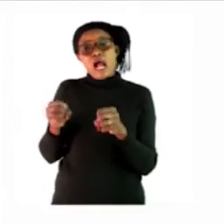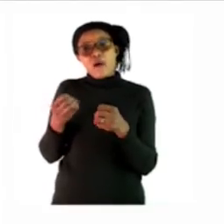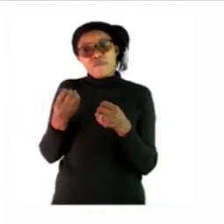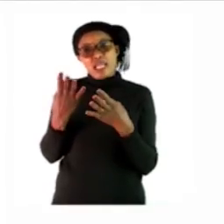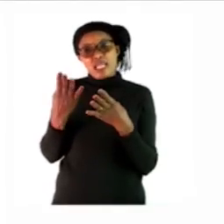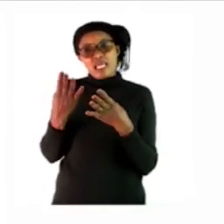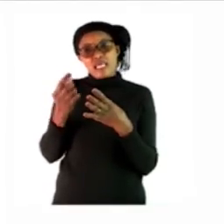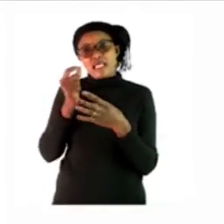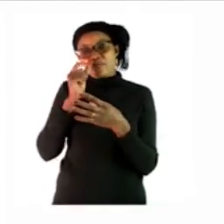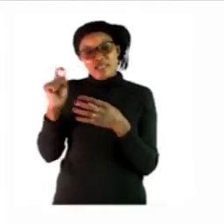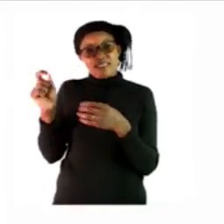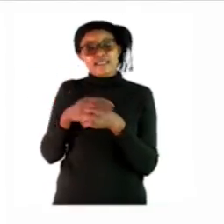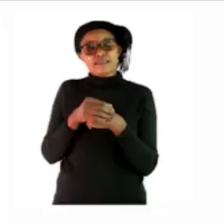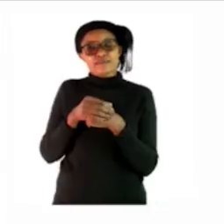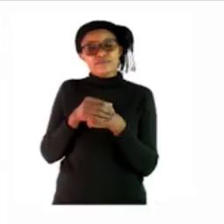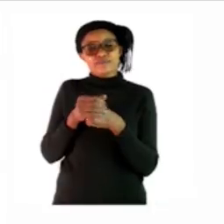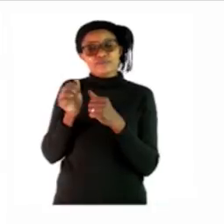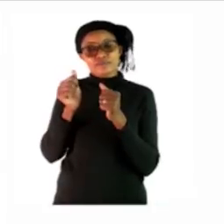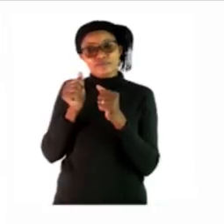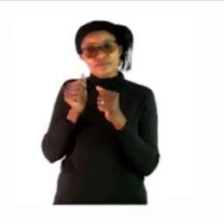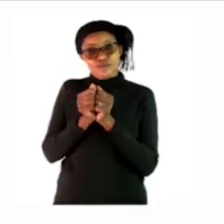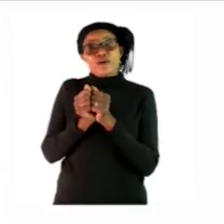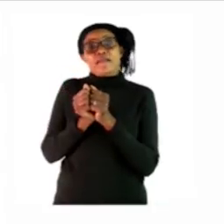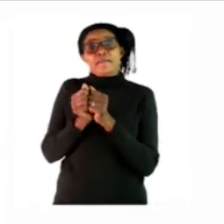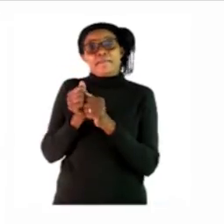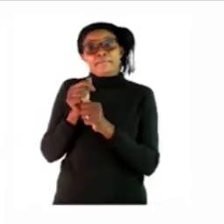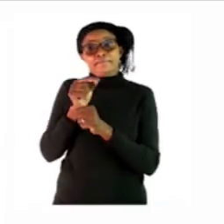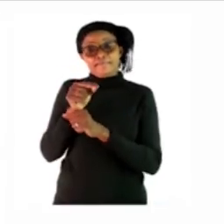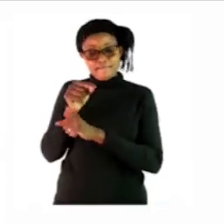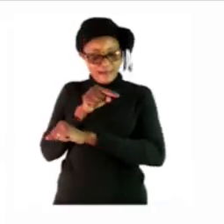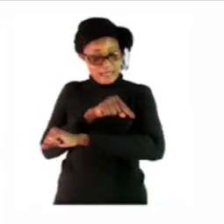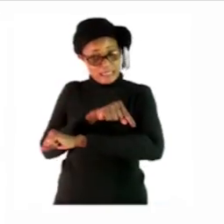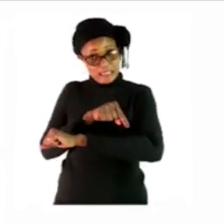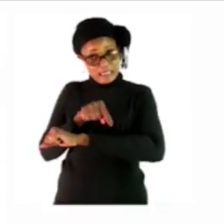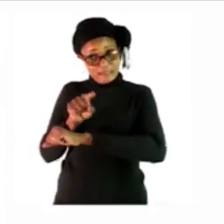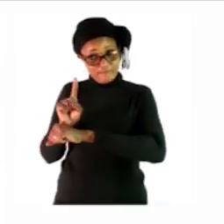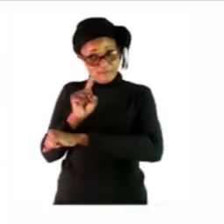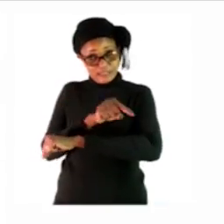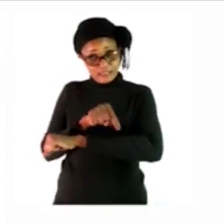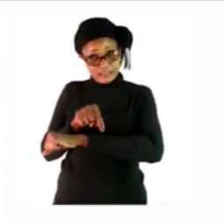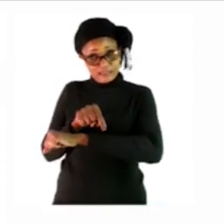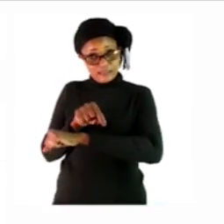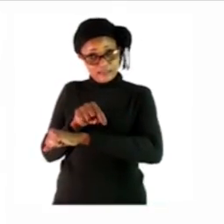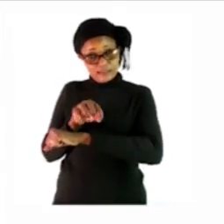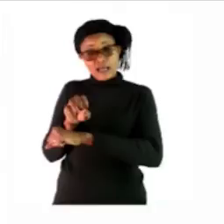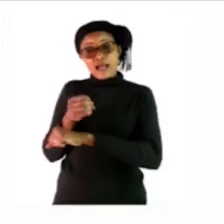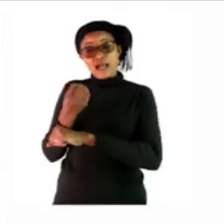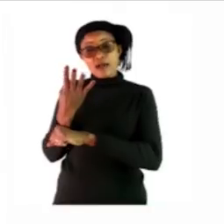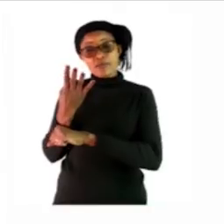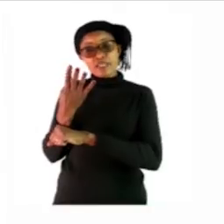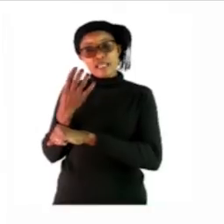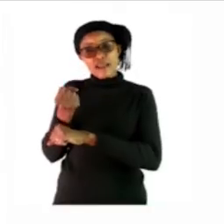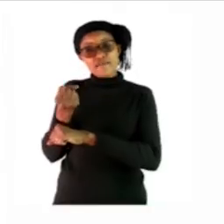now on the first line we will write how many pencils are